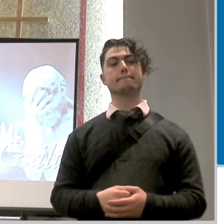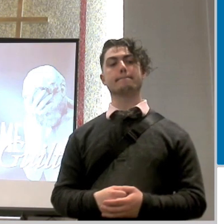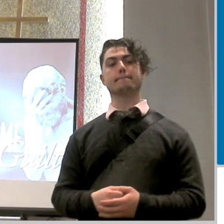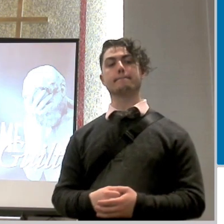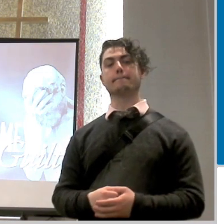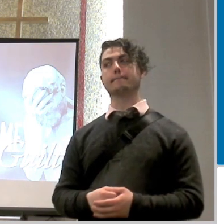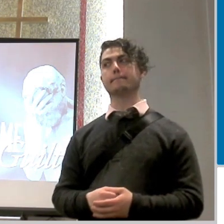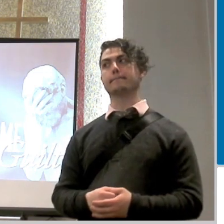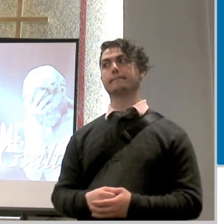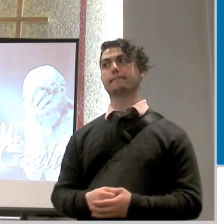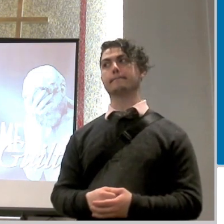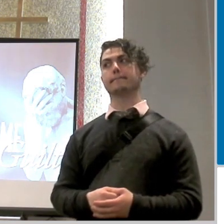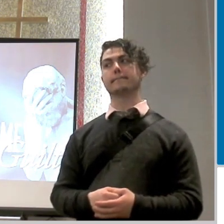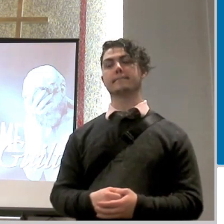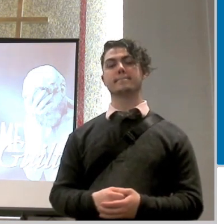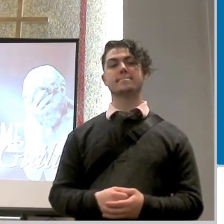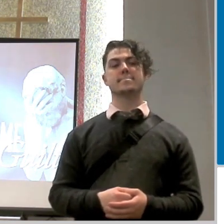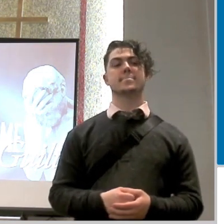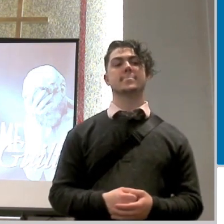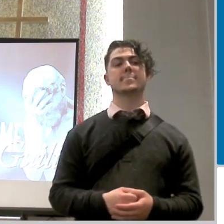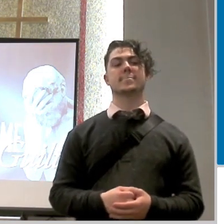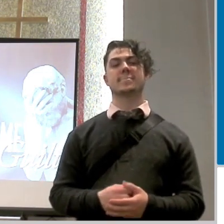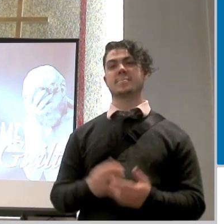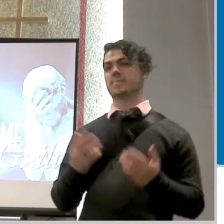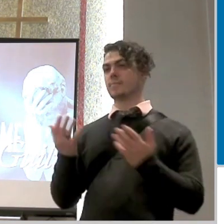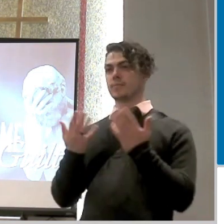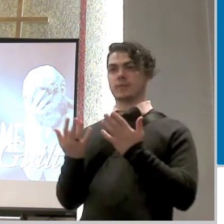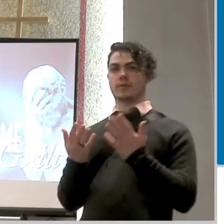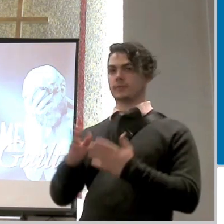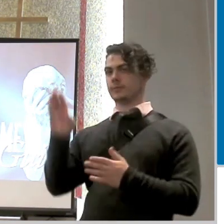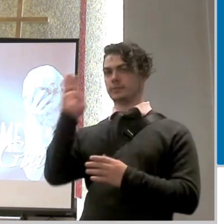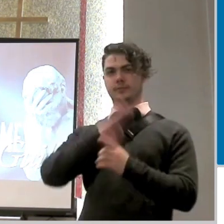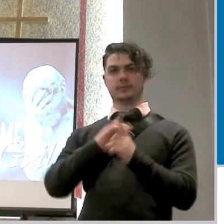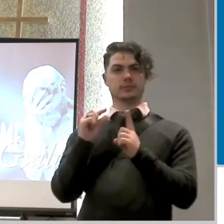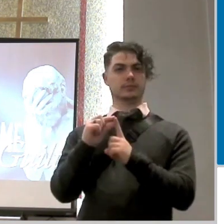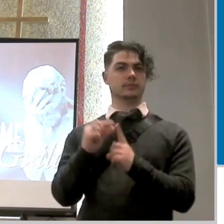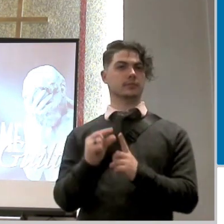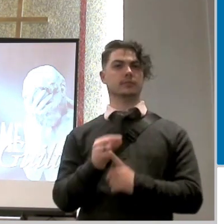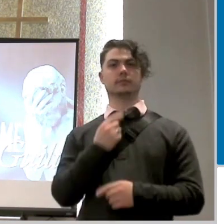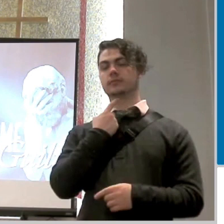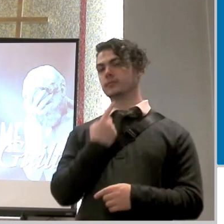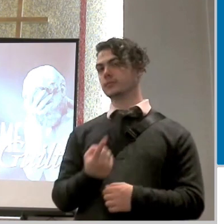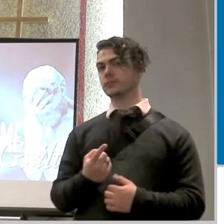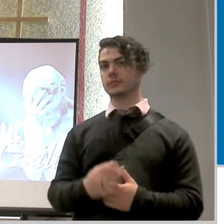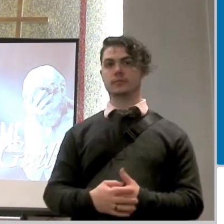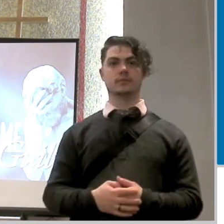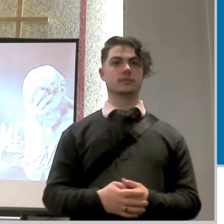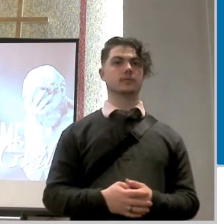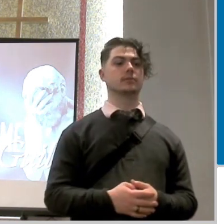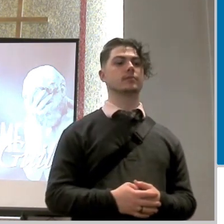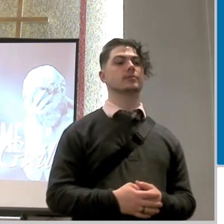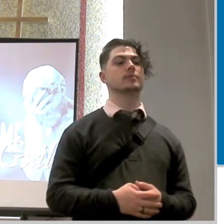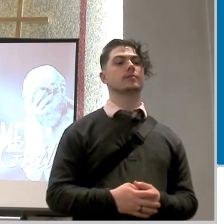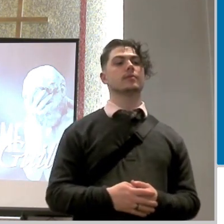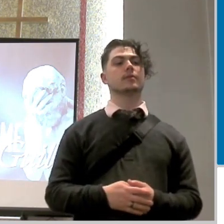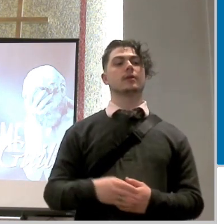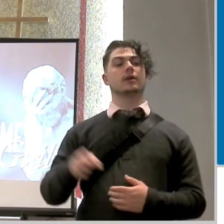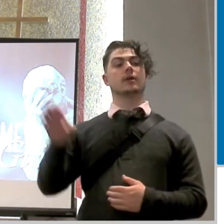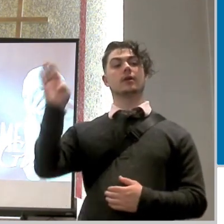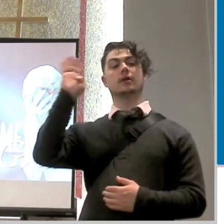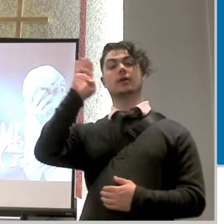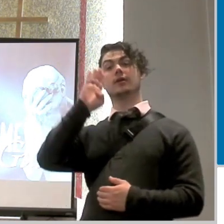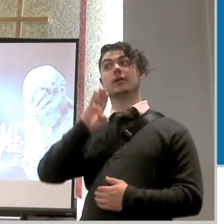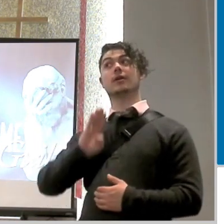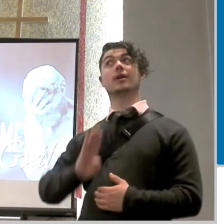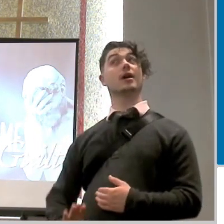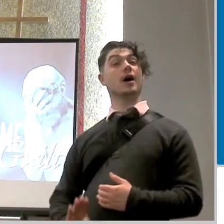right biblically speaking this is the important part that we need to get about guilt biblically speaking it is god's mechanism